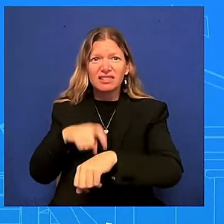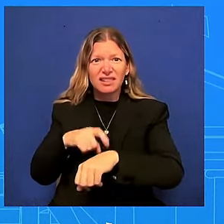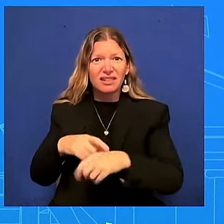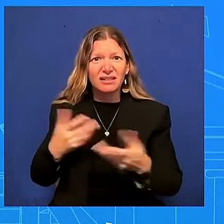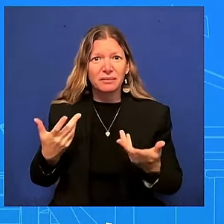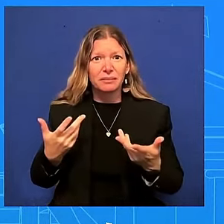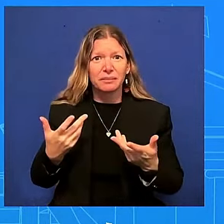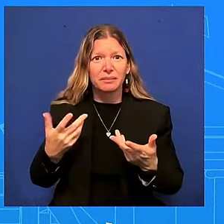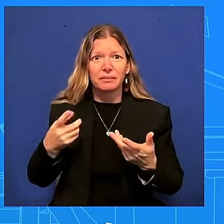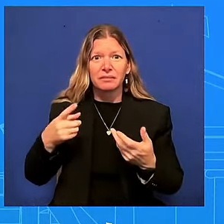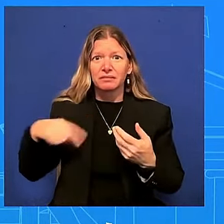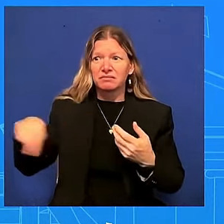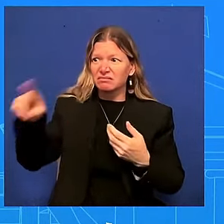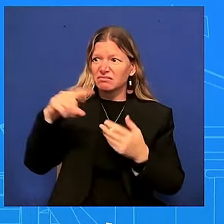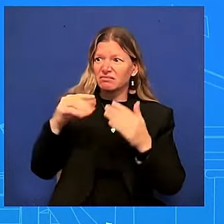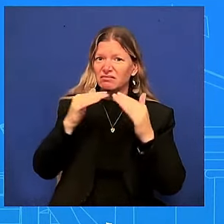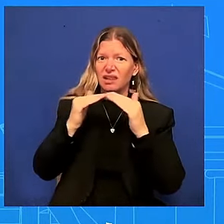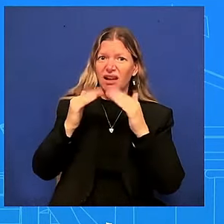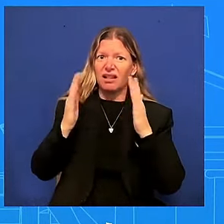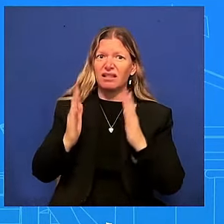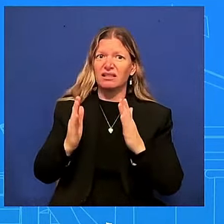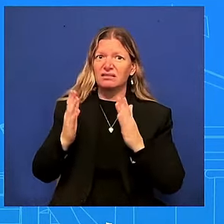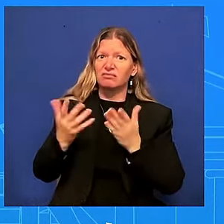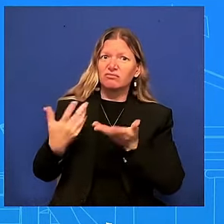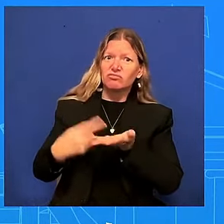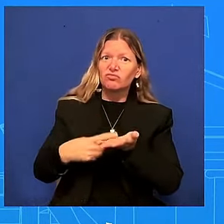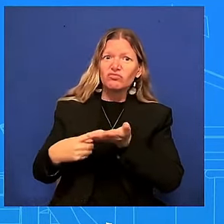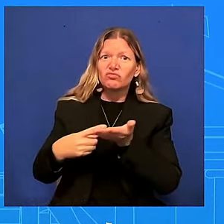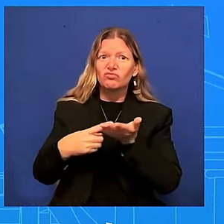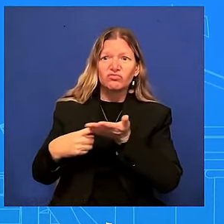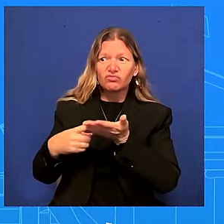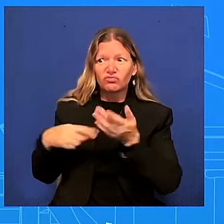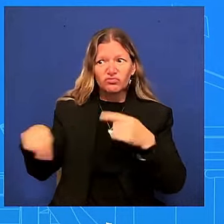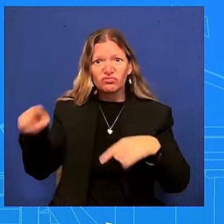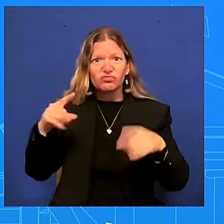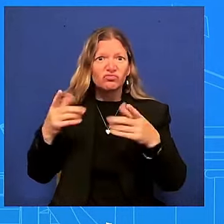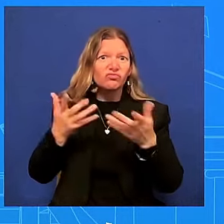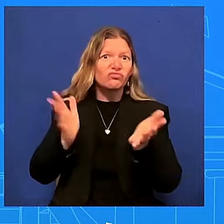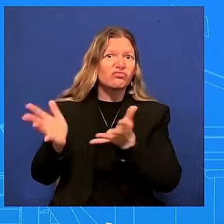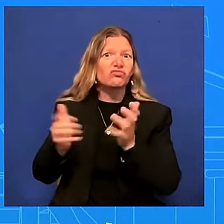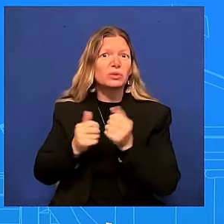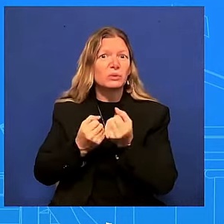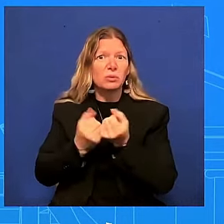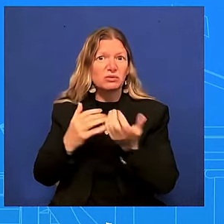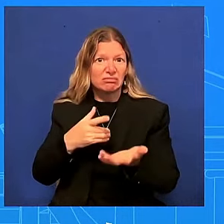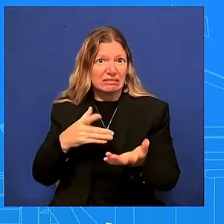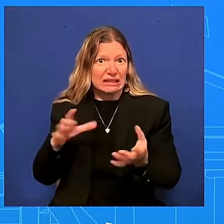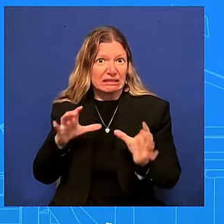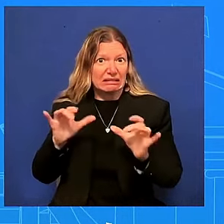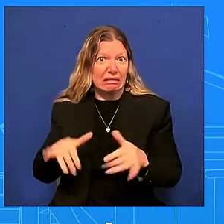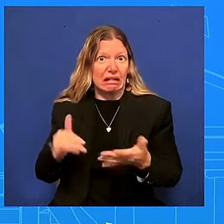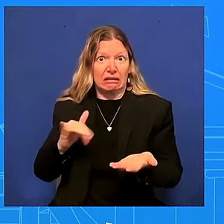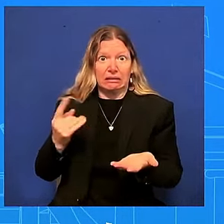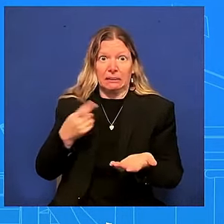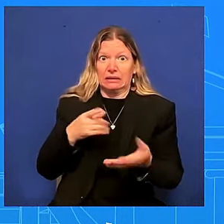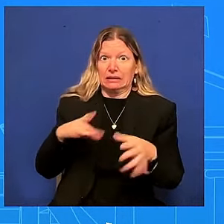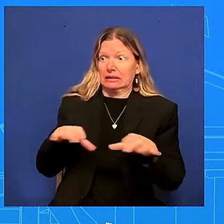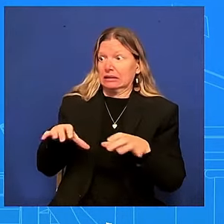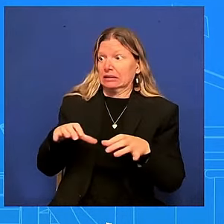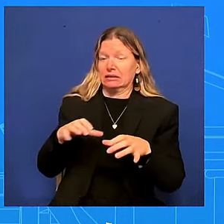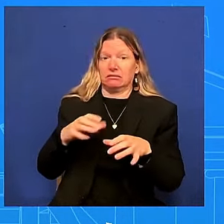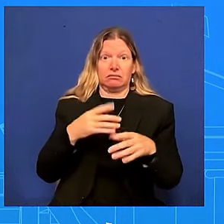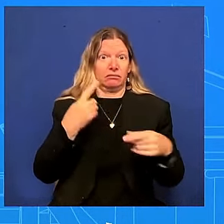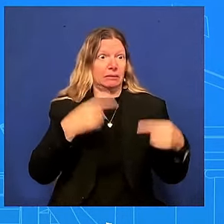these supporters he did that and that was something that he was able to that he was able to do right after and then we stopped at a waffle